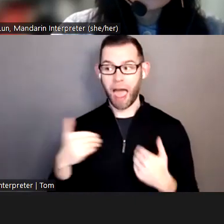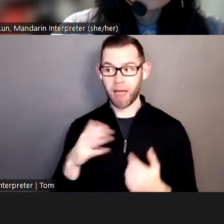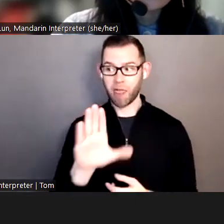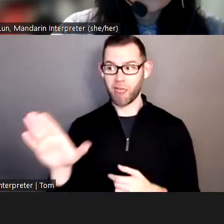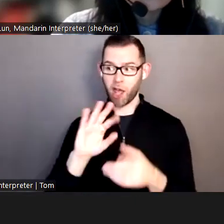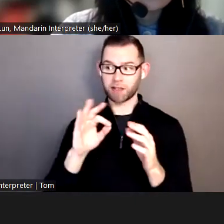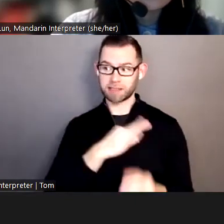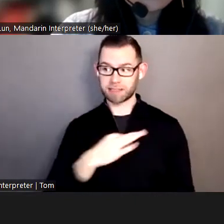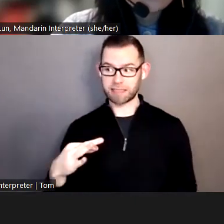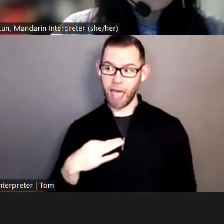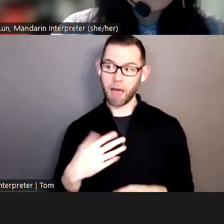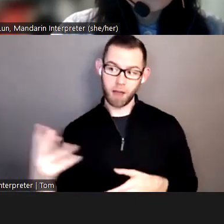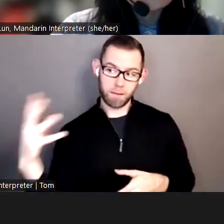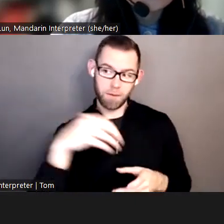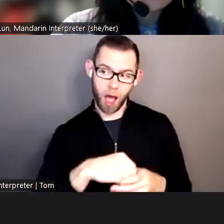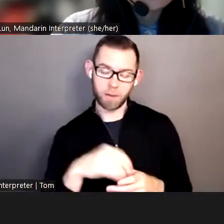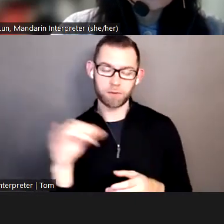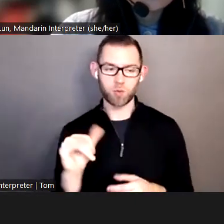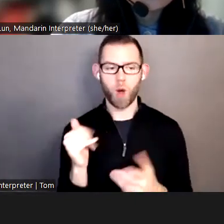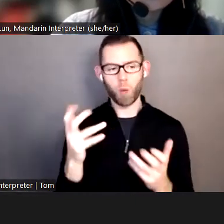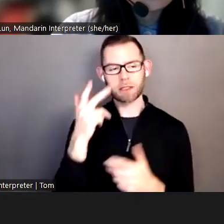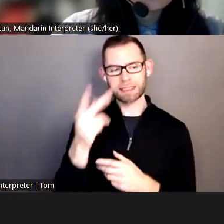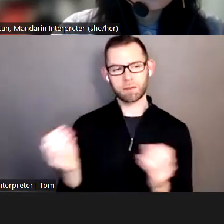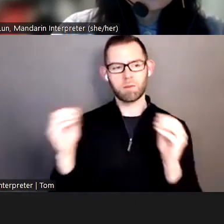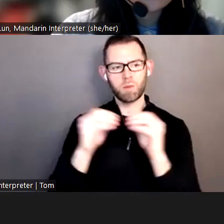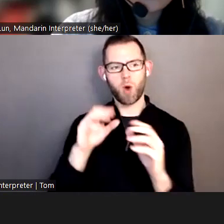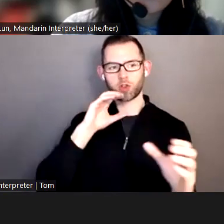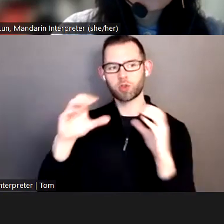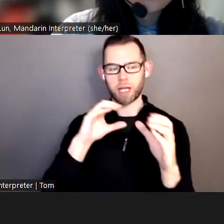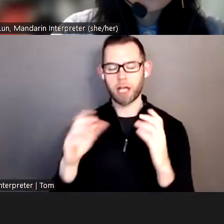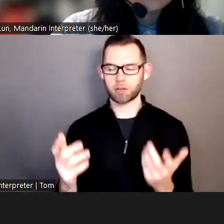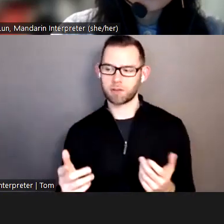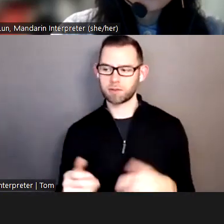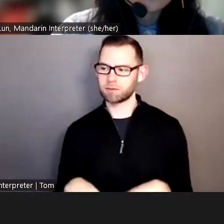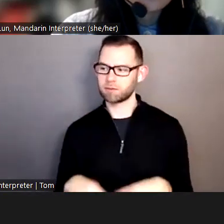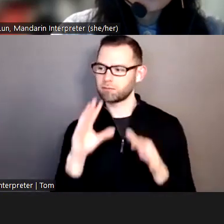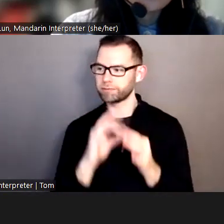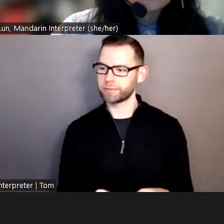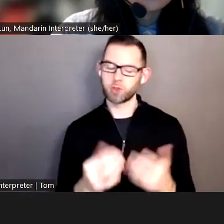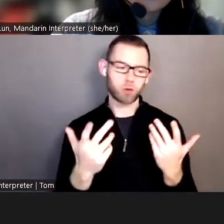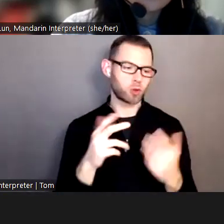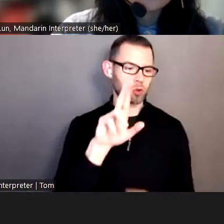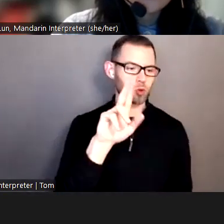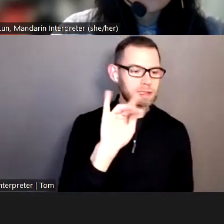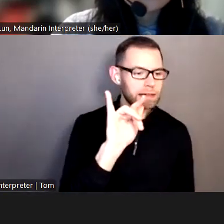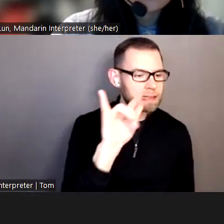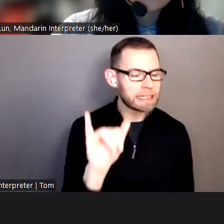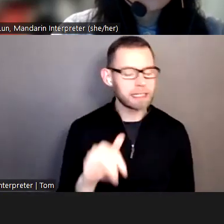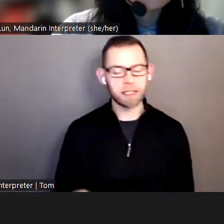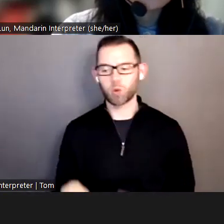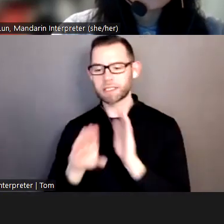real communication between a project proponent such as a utility or developer with the impacted communities.